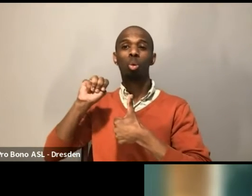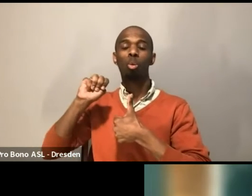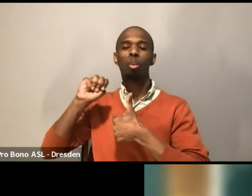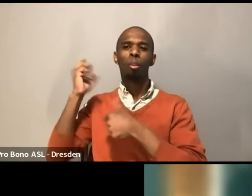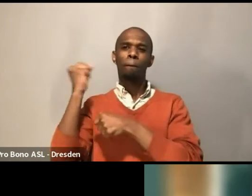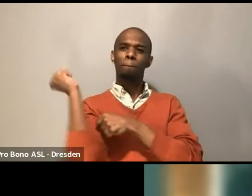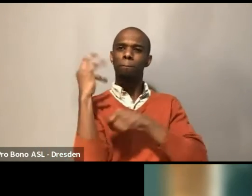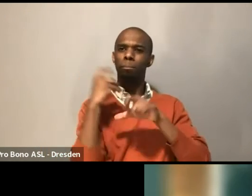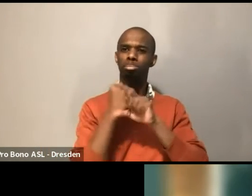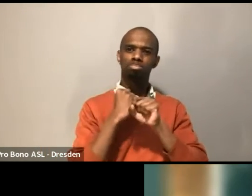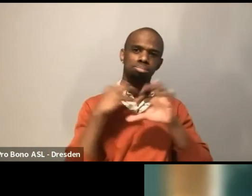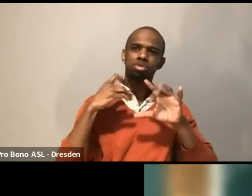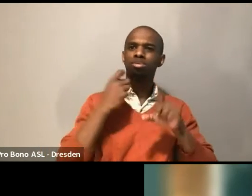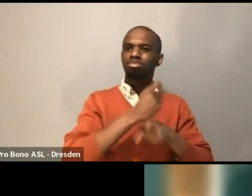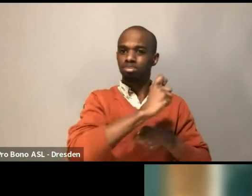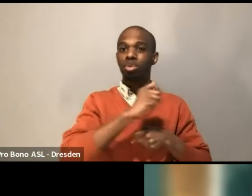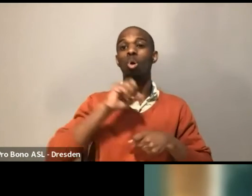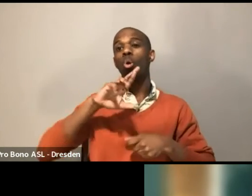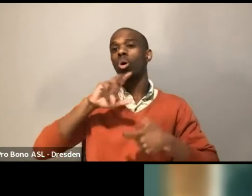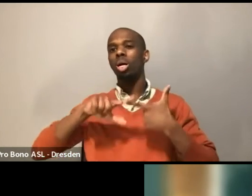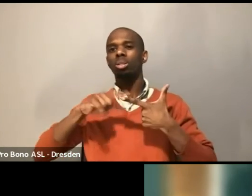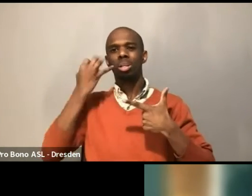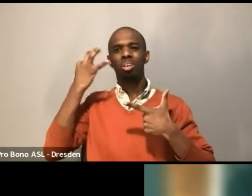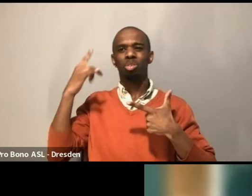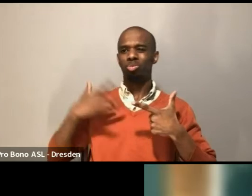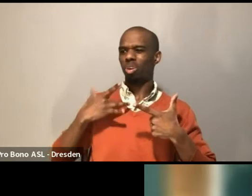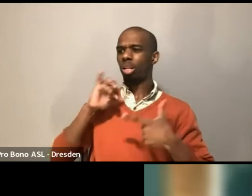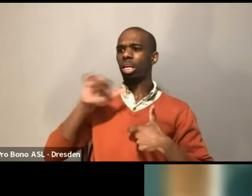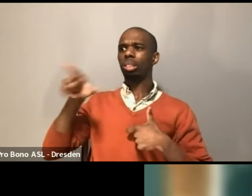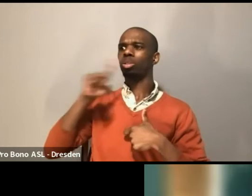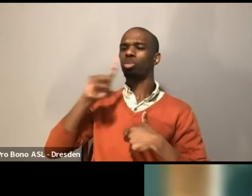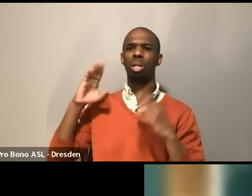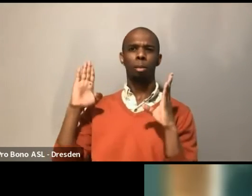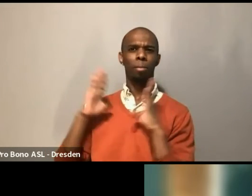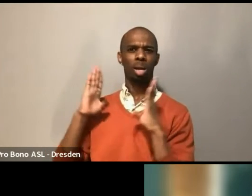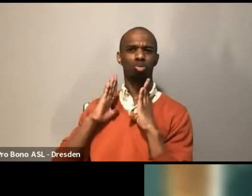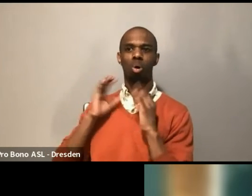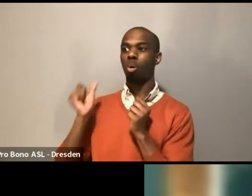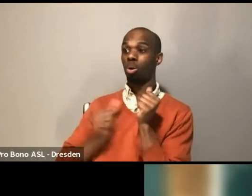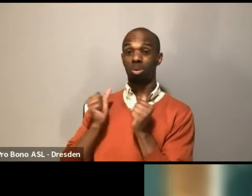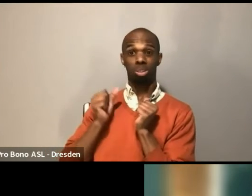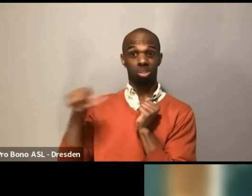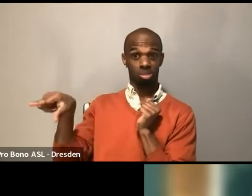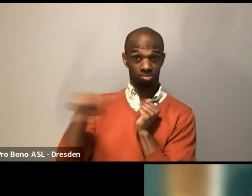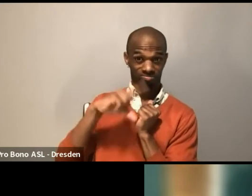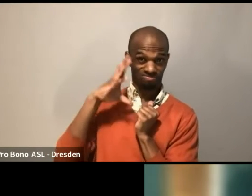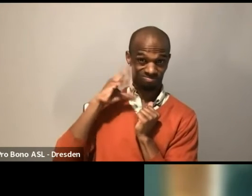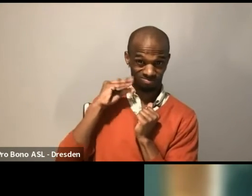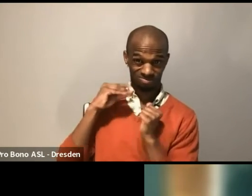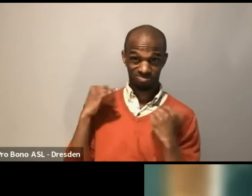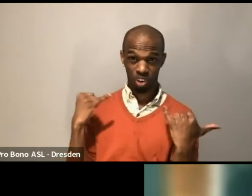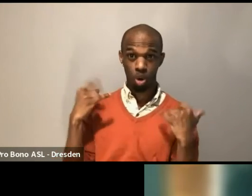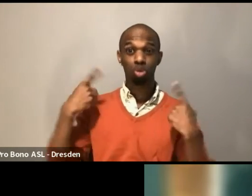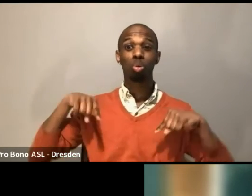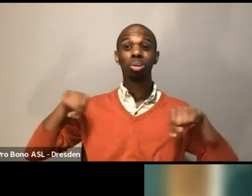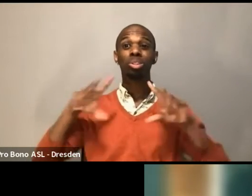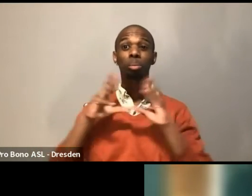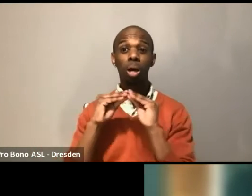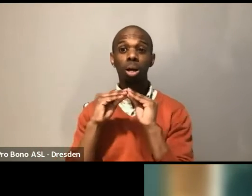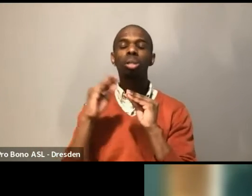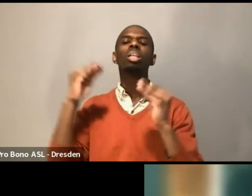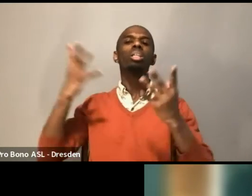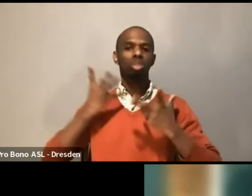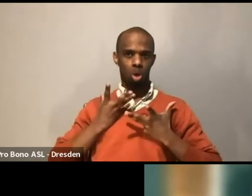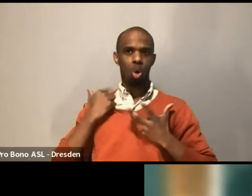micro to the outsider, but actually are very important to you. We're going to affirm your experience. So that's how we will engage with this virtual